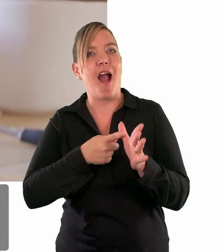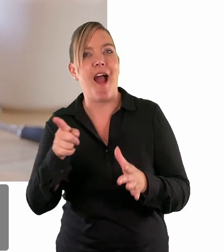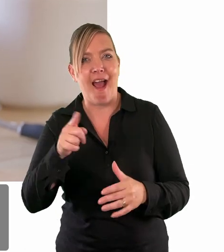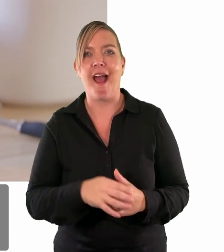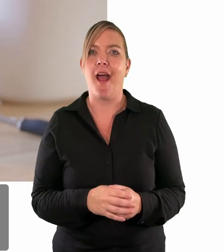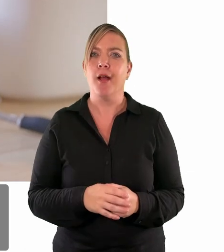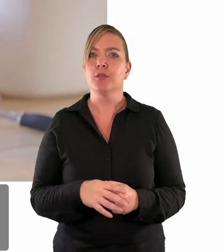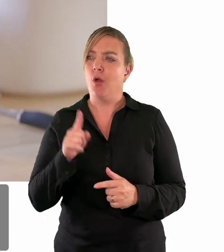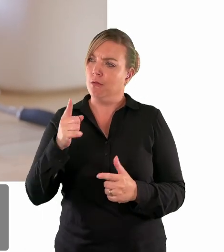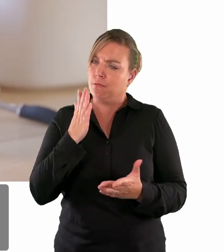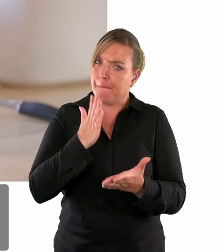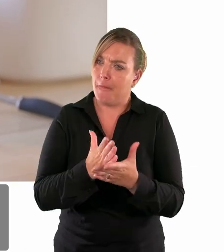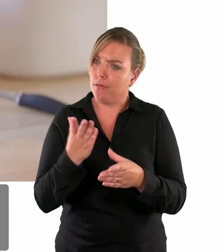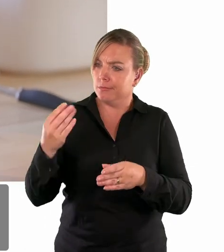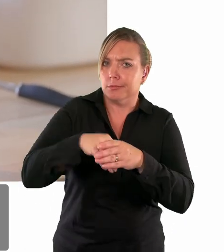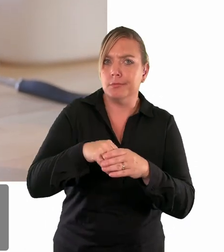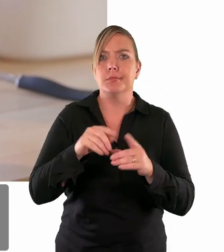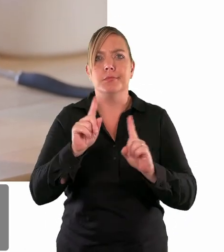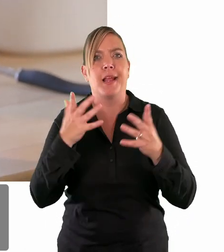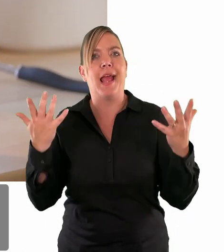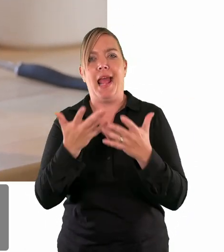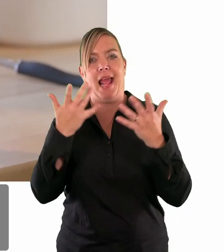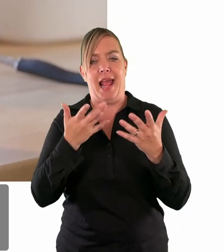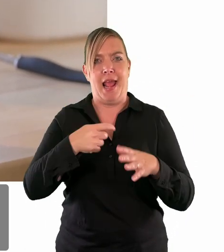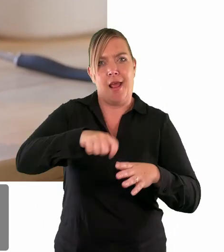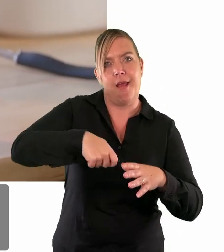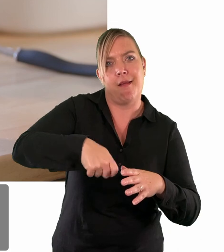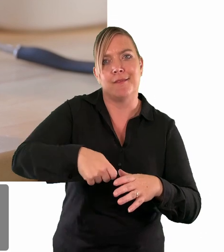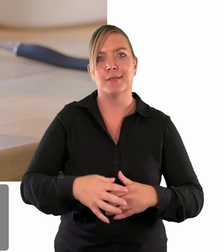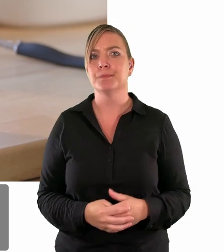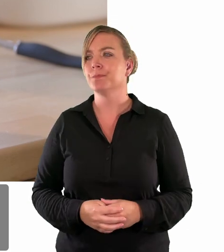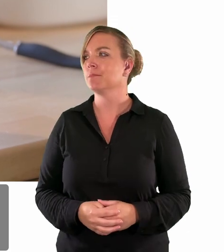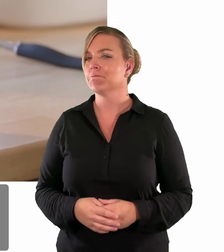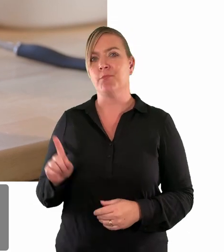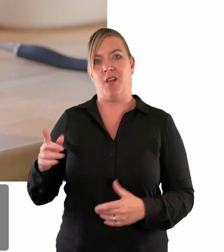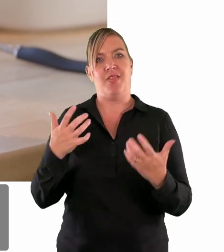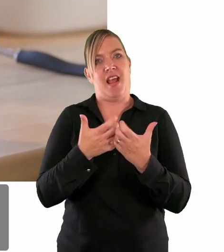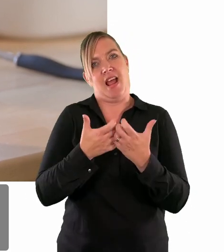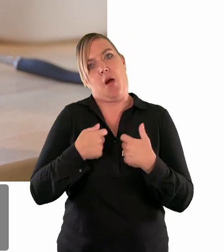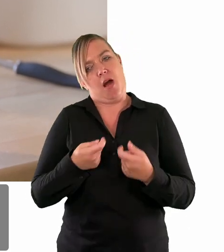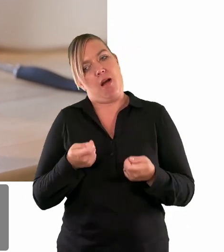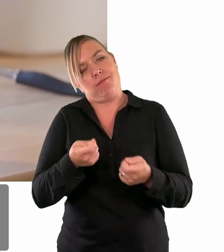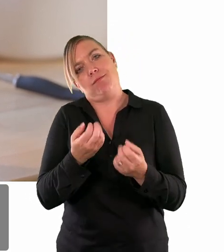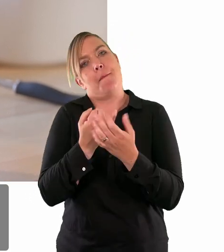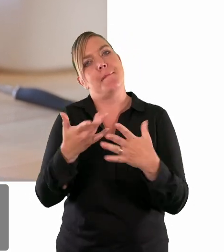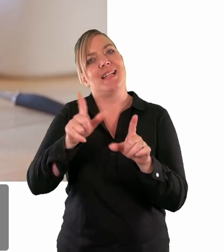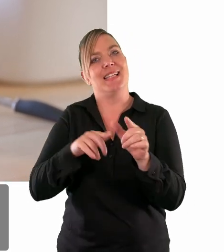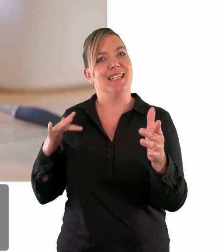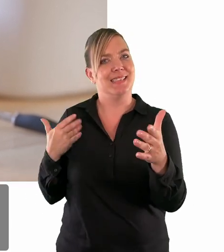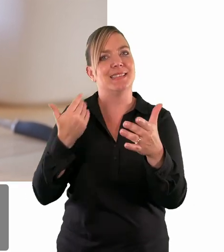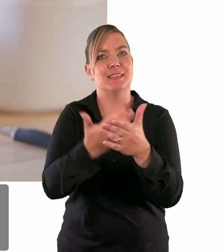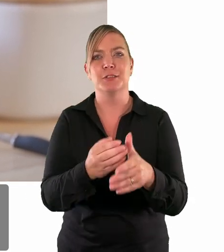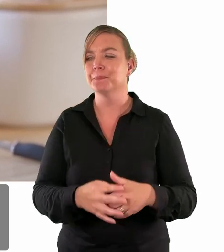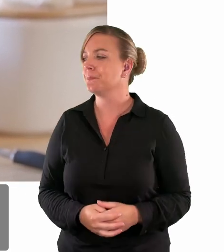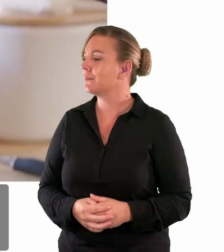she's very very keen to get lots of air into your mixture. So this is how I have been in the habit of doing